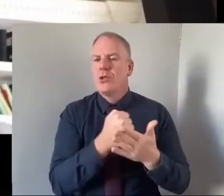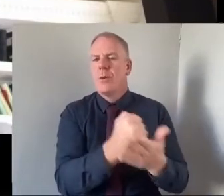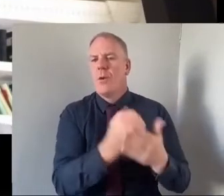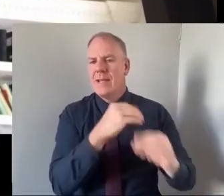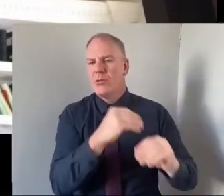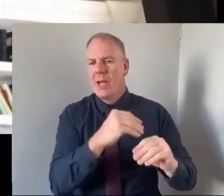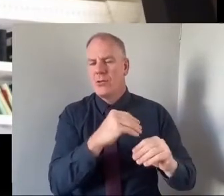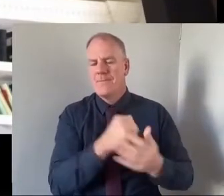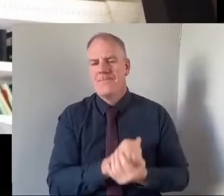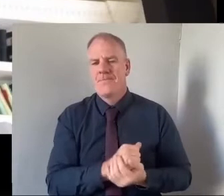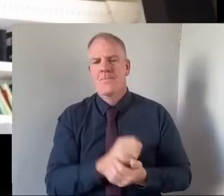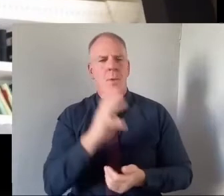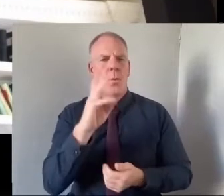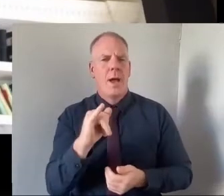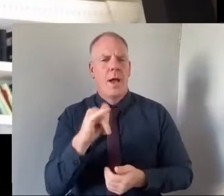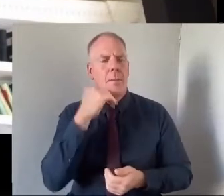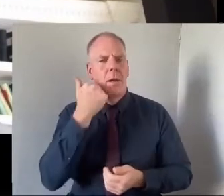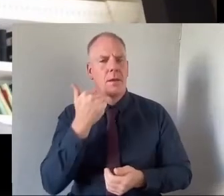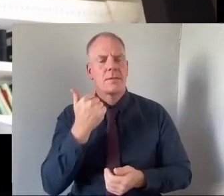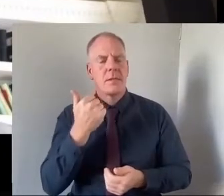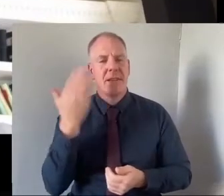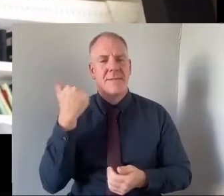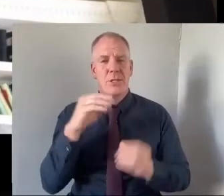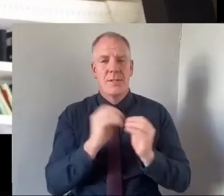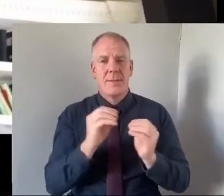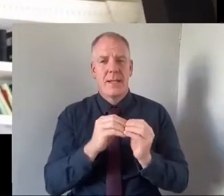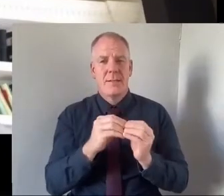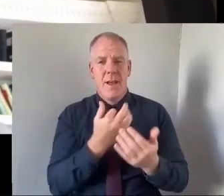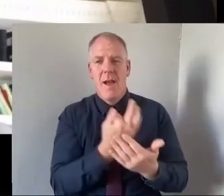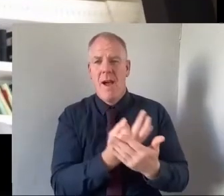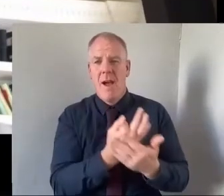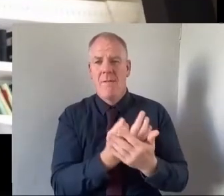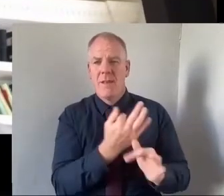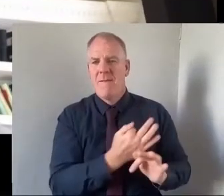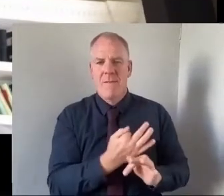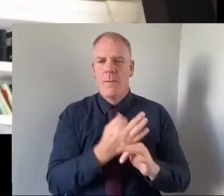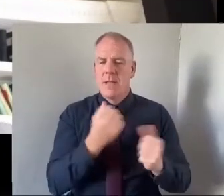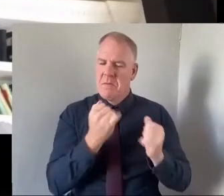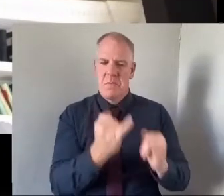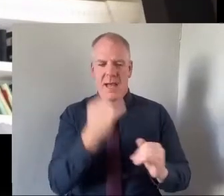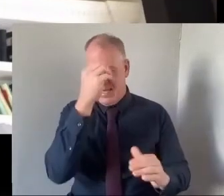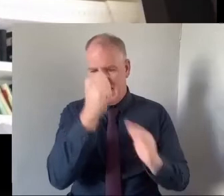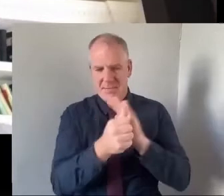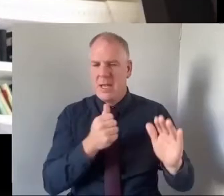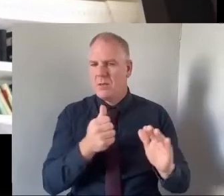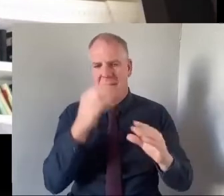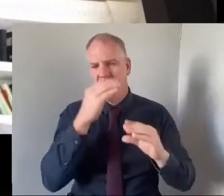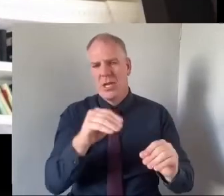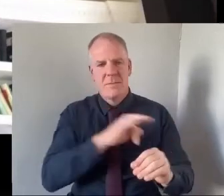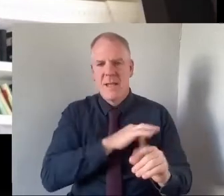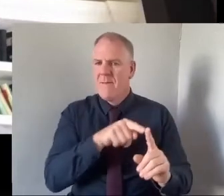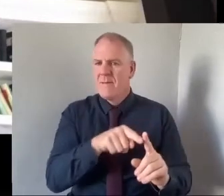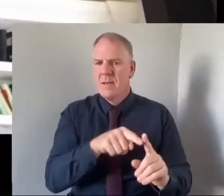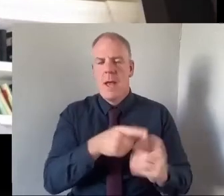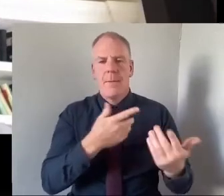because as I said earlier you know very often those families have had a poor experience of education would have possibly been